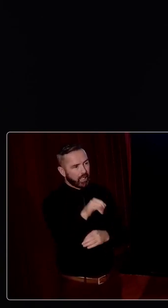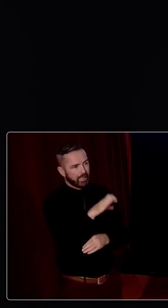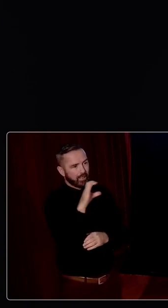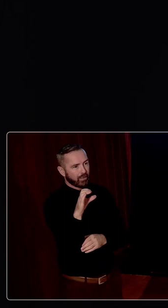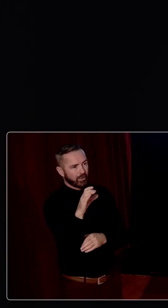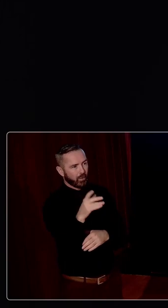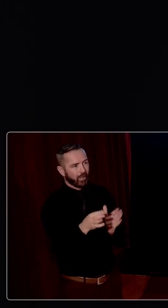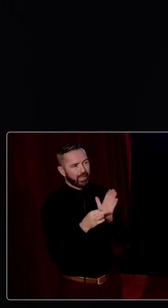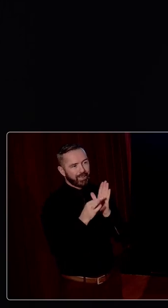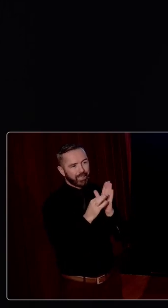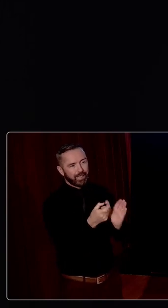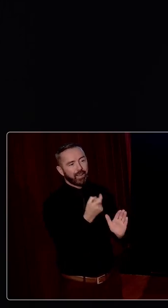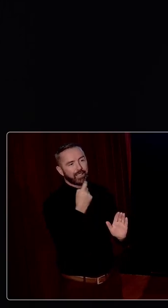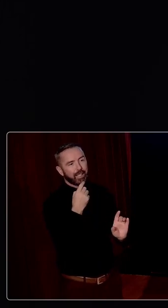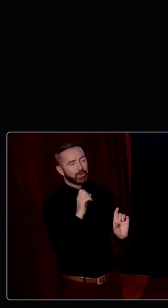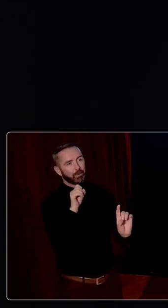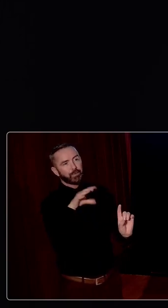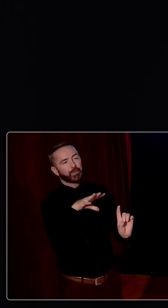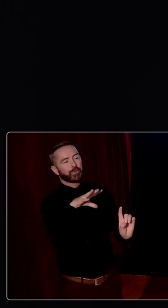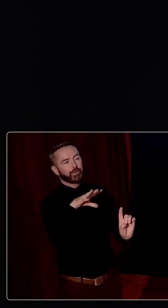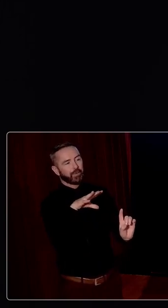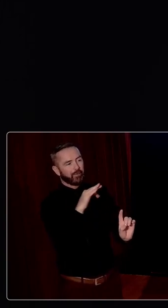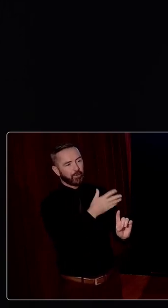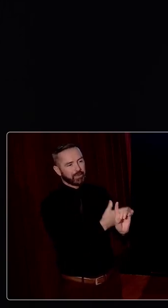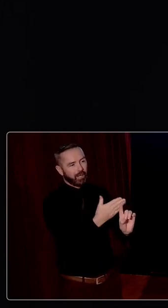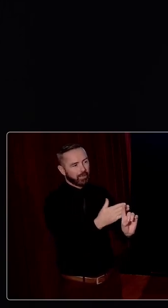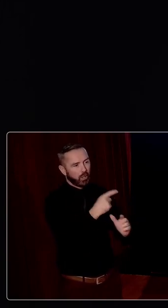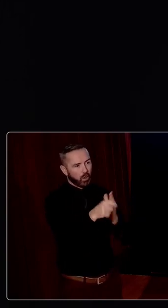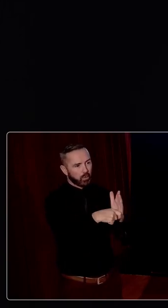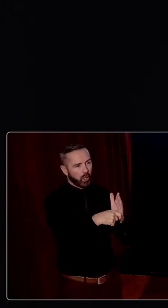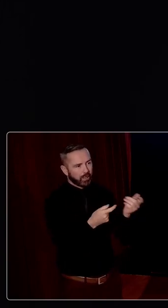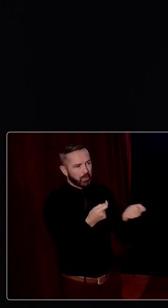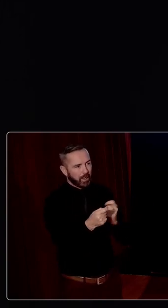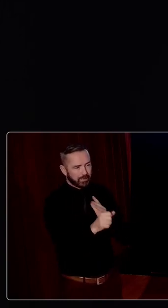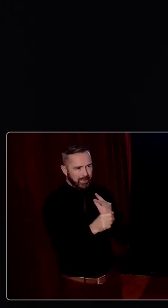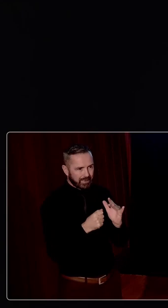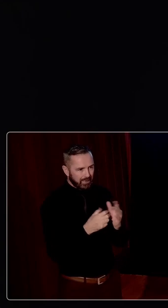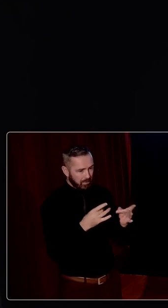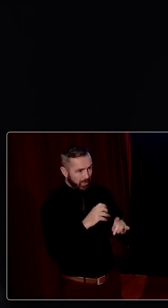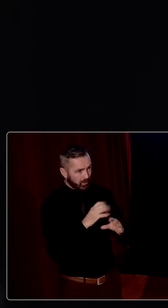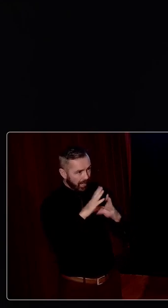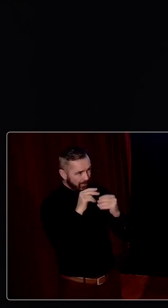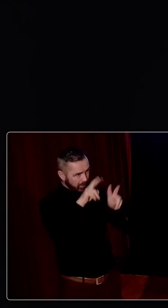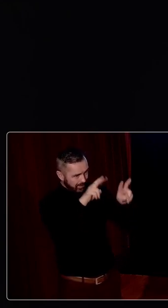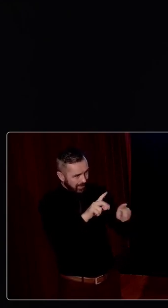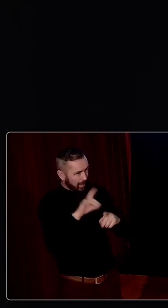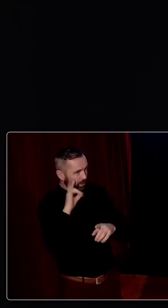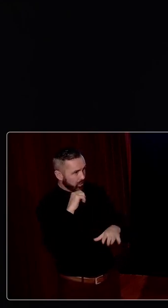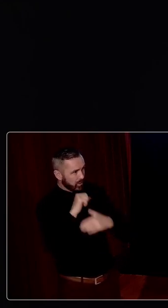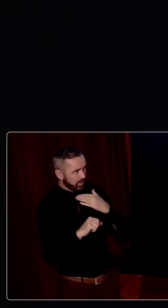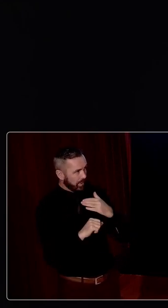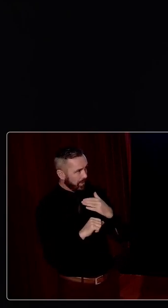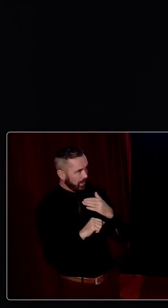who has been the guiding light behind this conference from the get go. Her project management skills have ensured that everything you have seen and heard